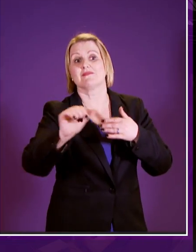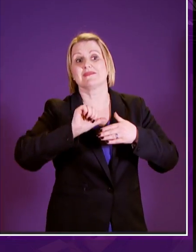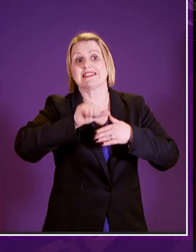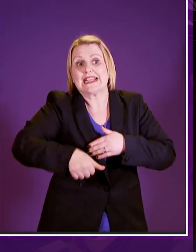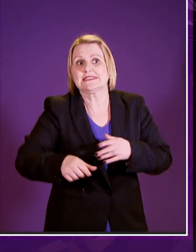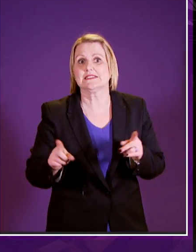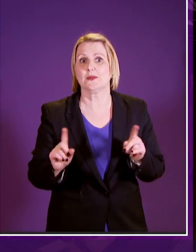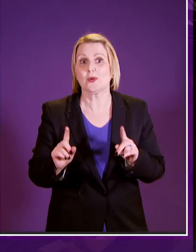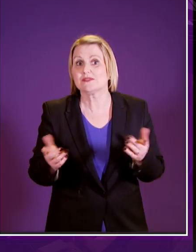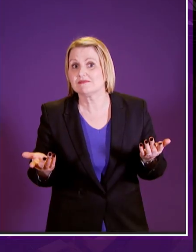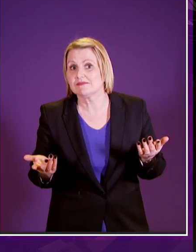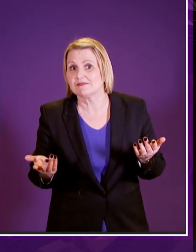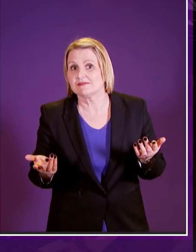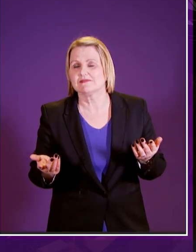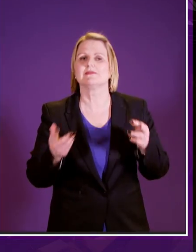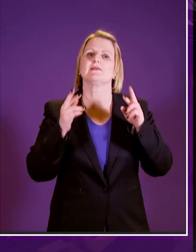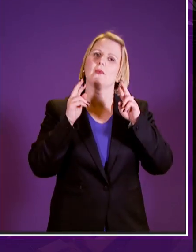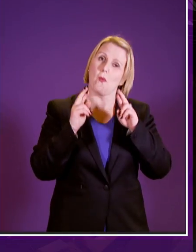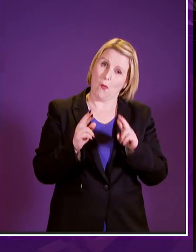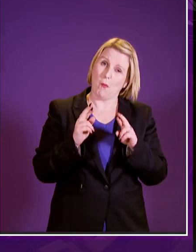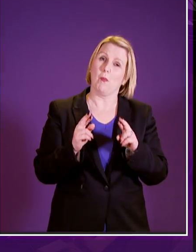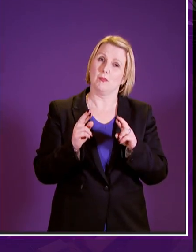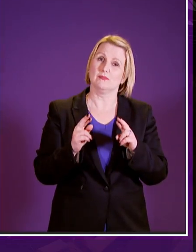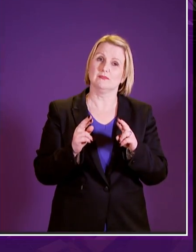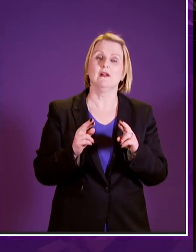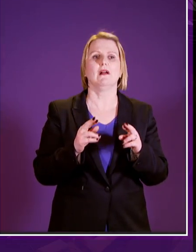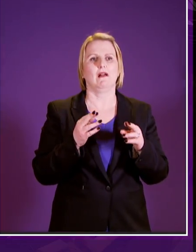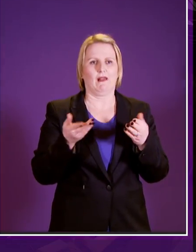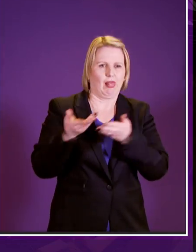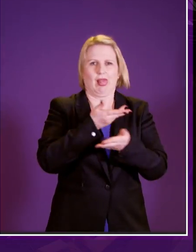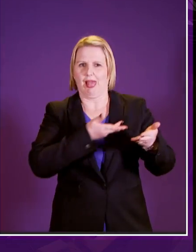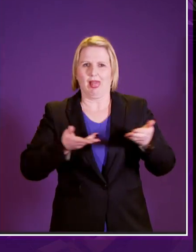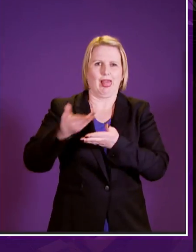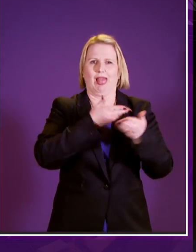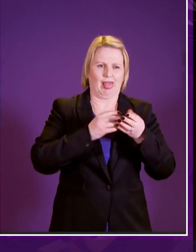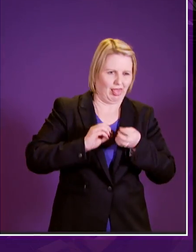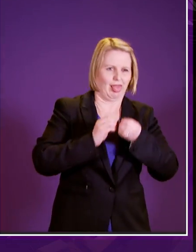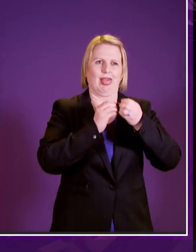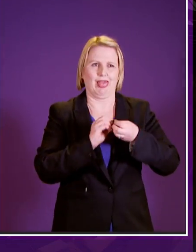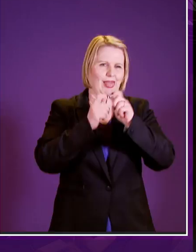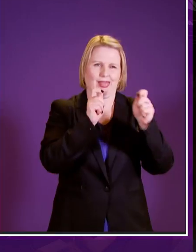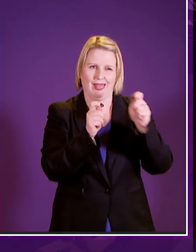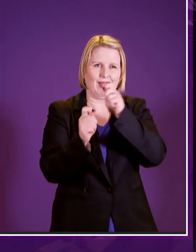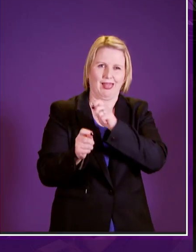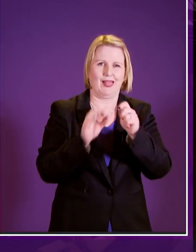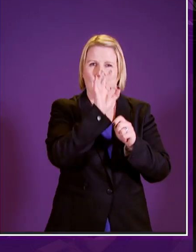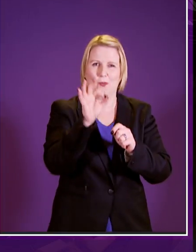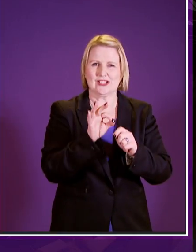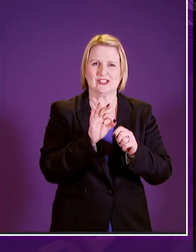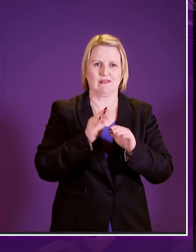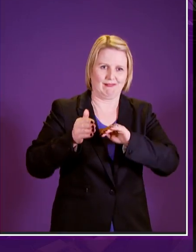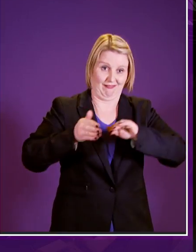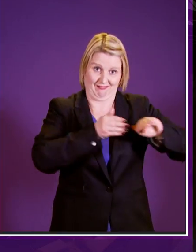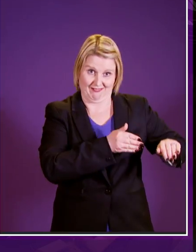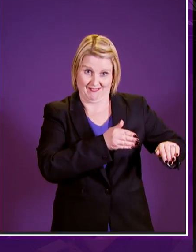next well i hope that we will turn away from framework questions from process questions from procedural questions to the substantive questions